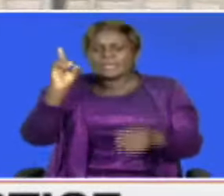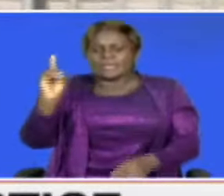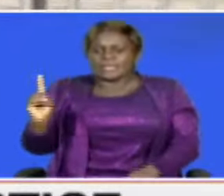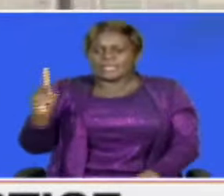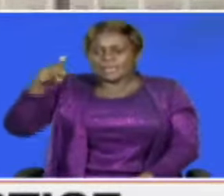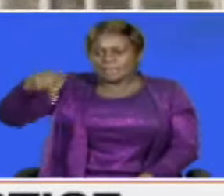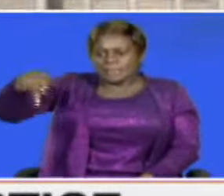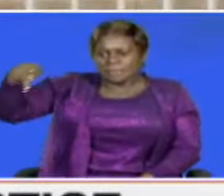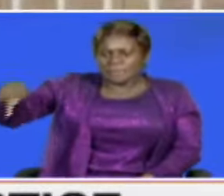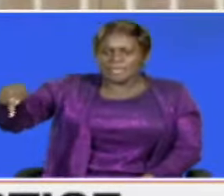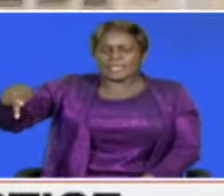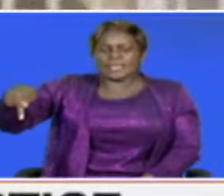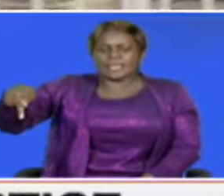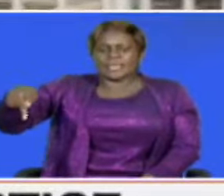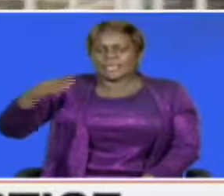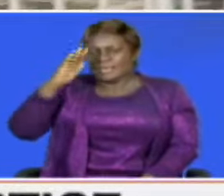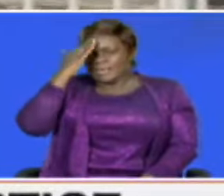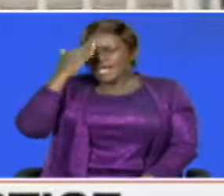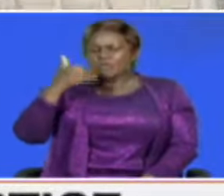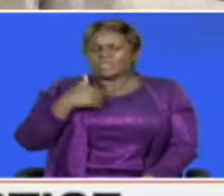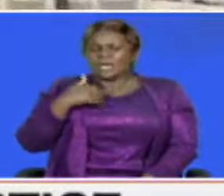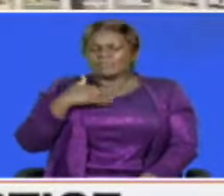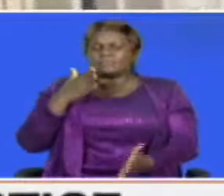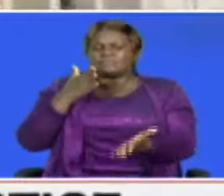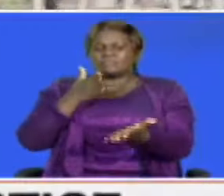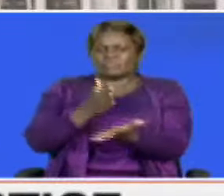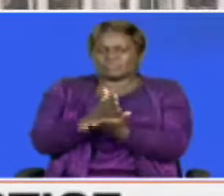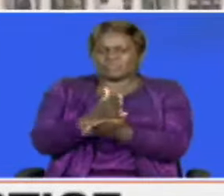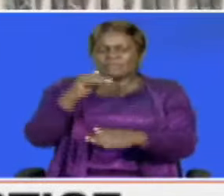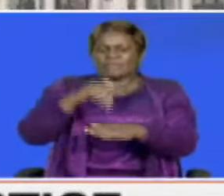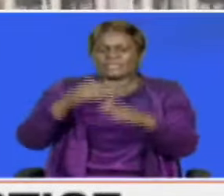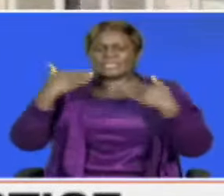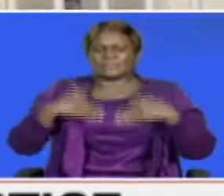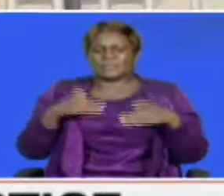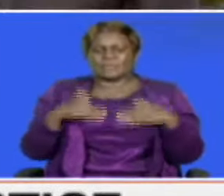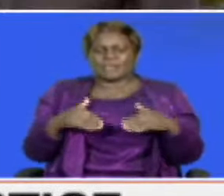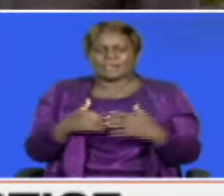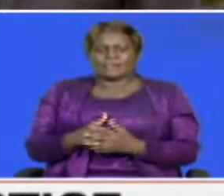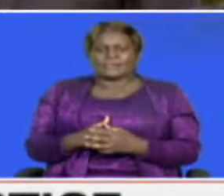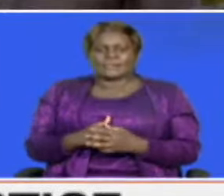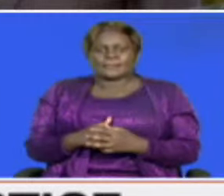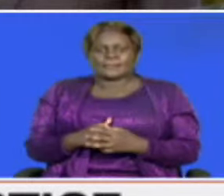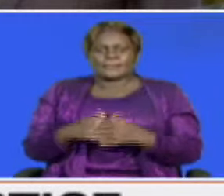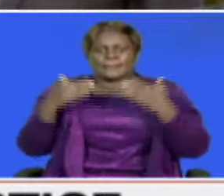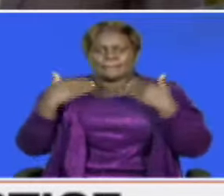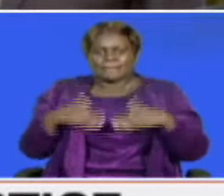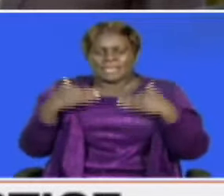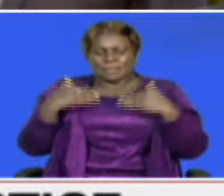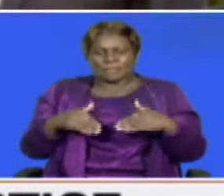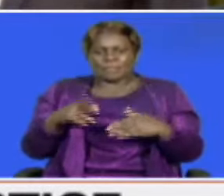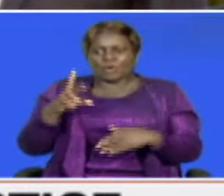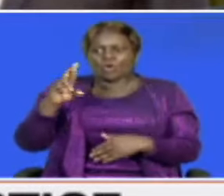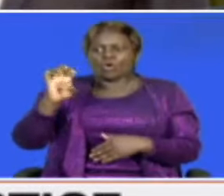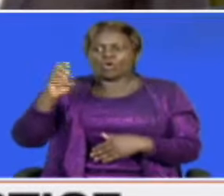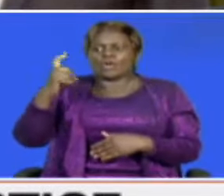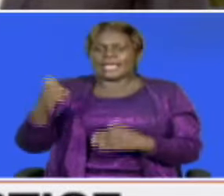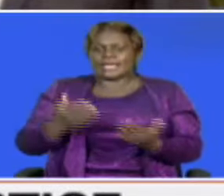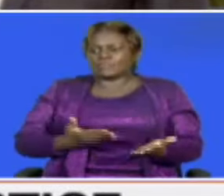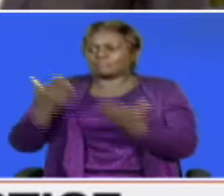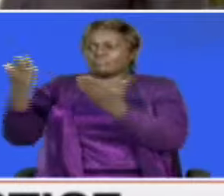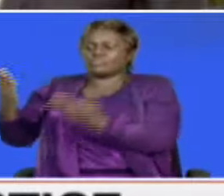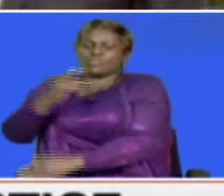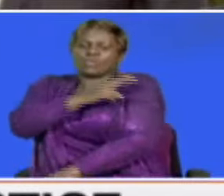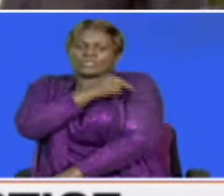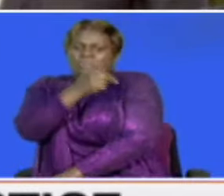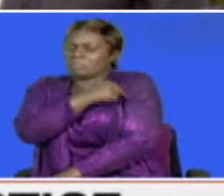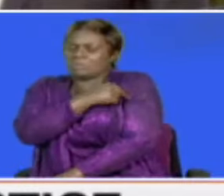prosecution cast doubt on the quest for justice for the victims of the protests. The people who took Rex Kanyaki Masai to hospital